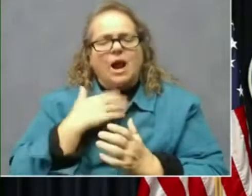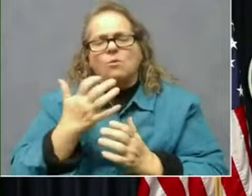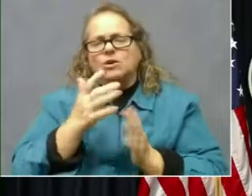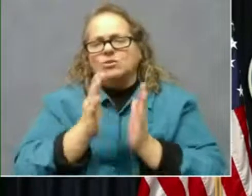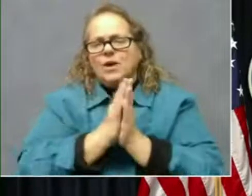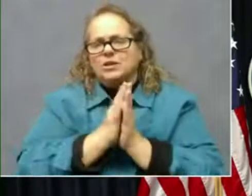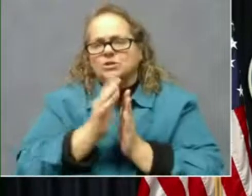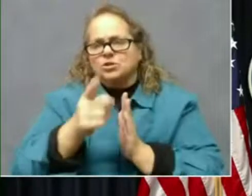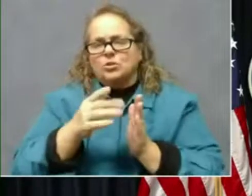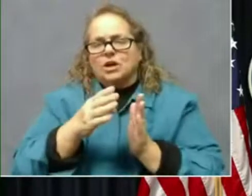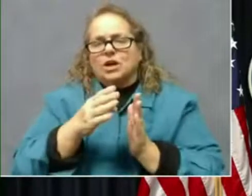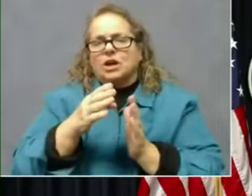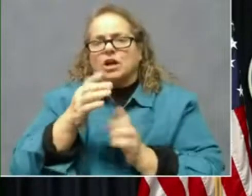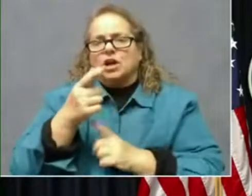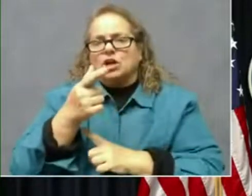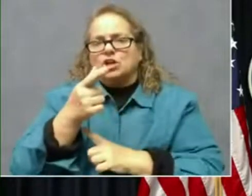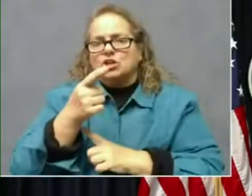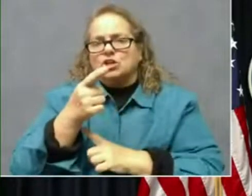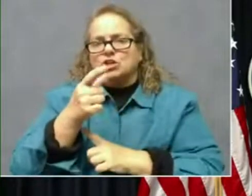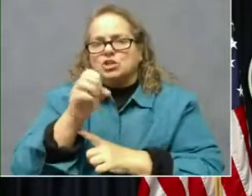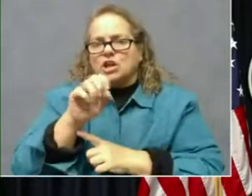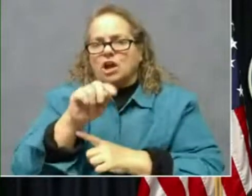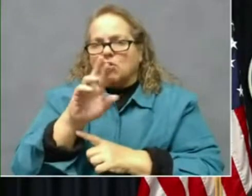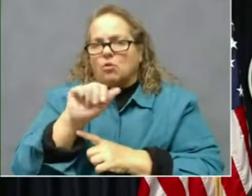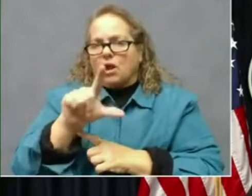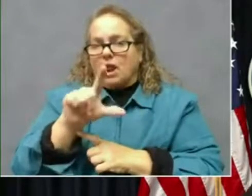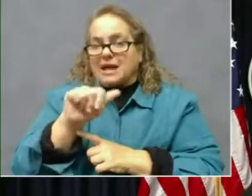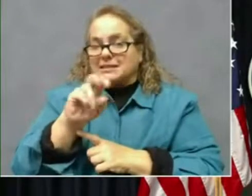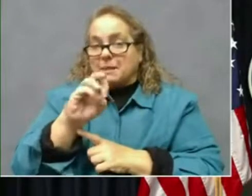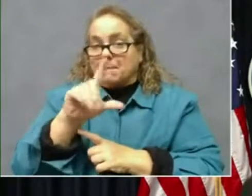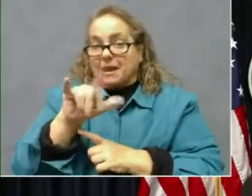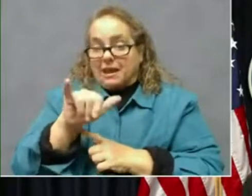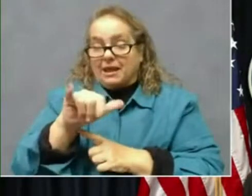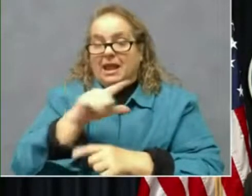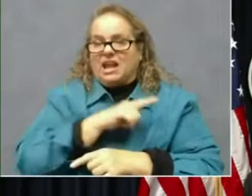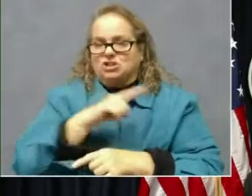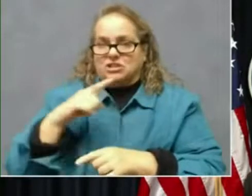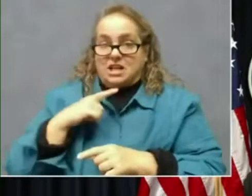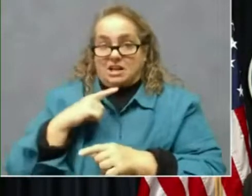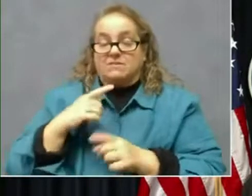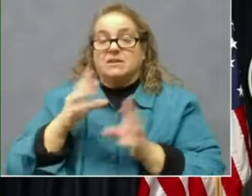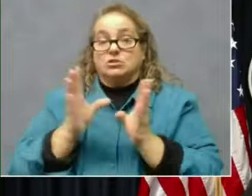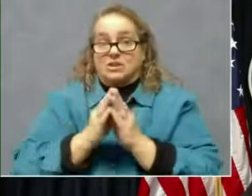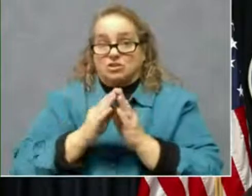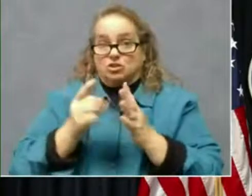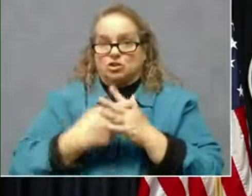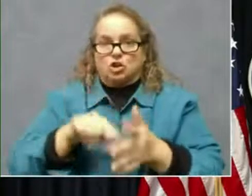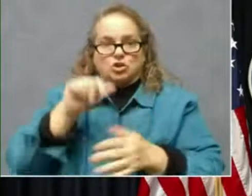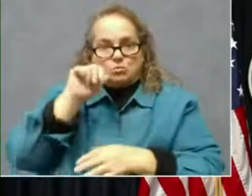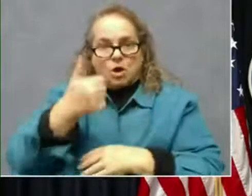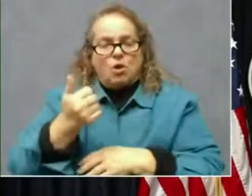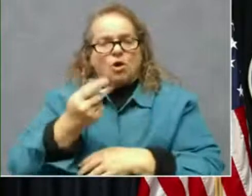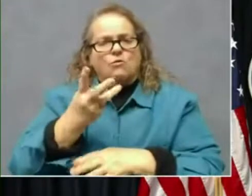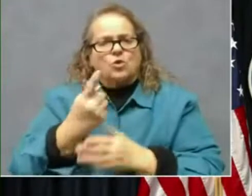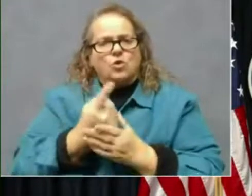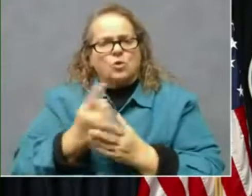general assembly question, which the session starts tomorrow. And a couple of weeks ago, I counted nine pre